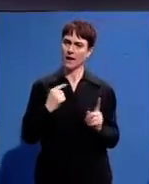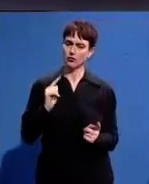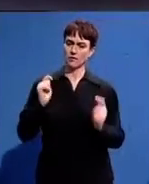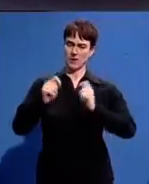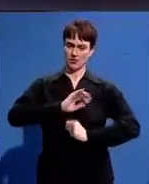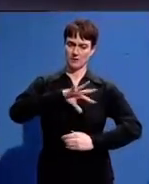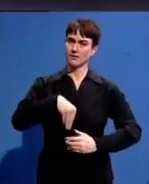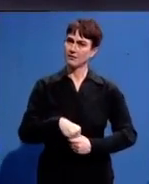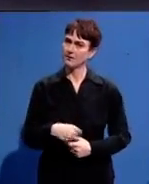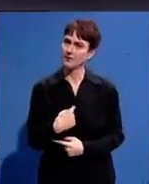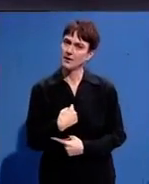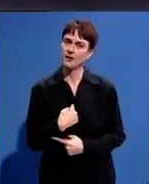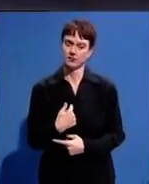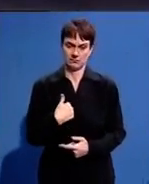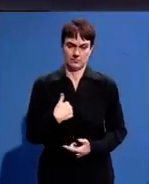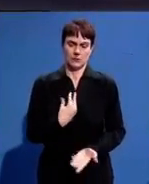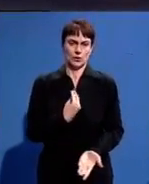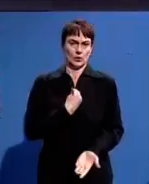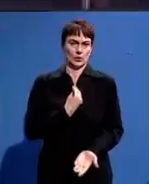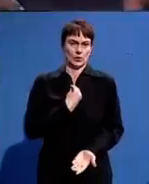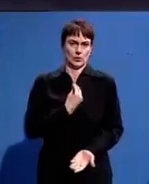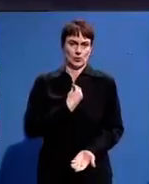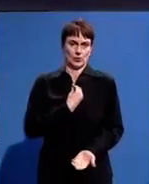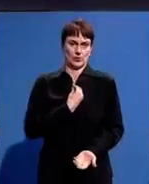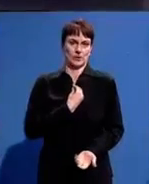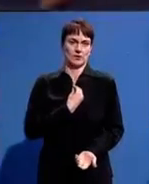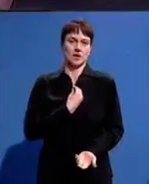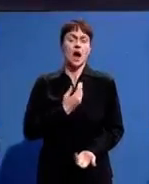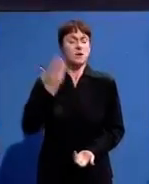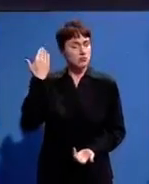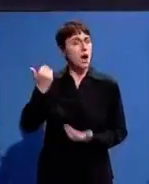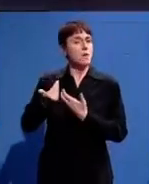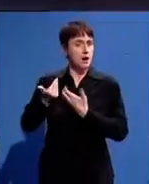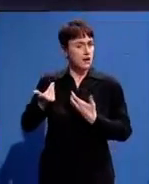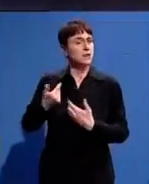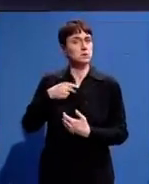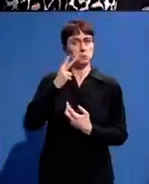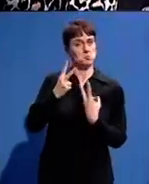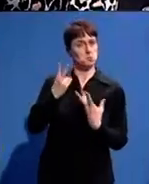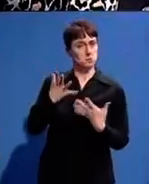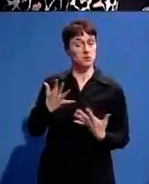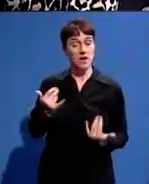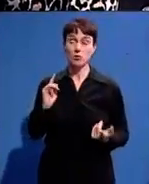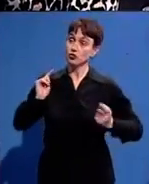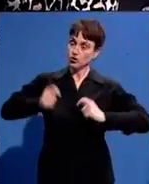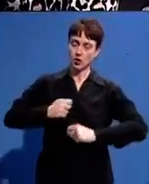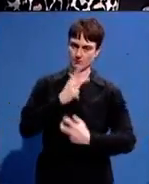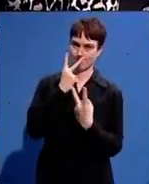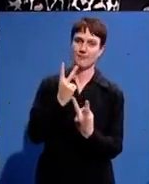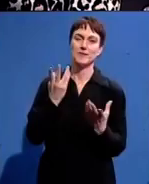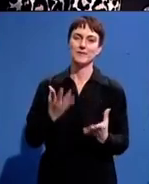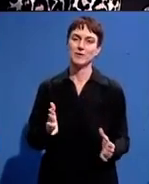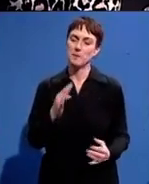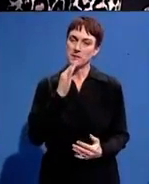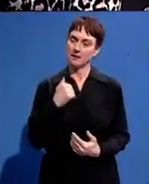are the young people who lived through a priority but also saw the change in South Africa and to be part of that it's almost like